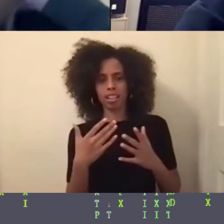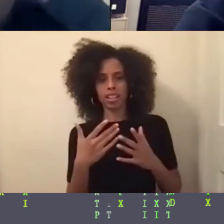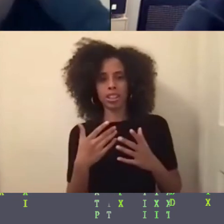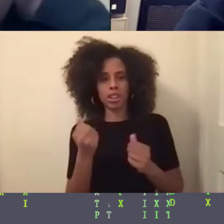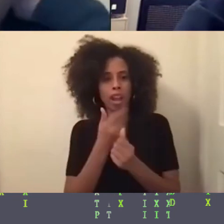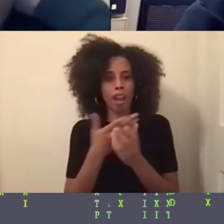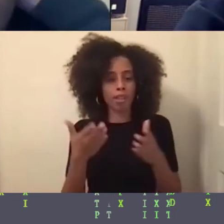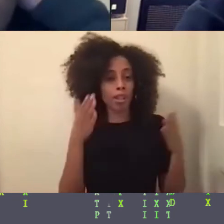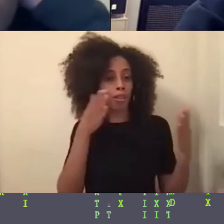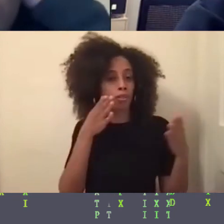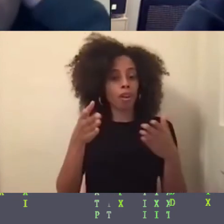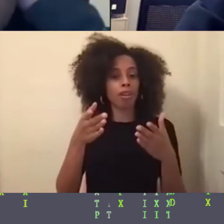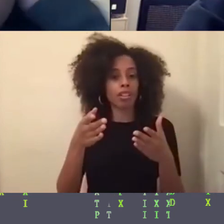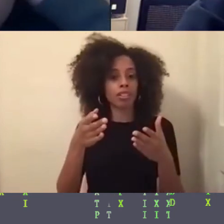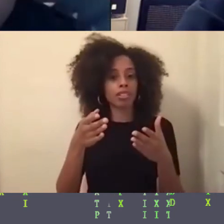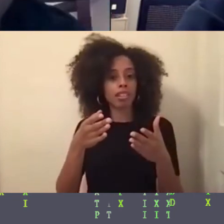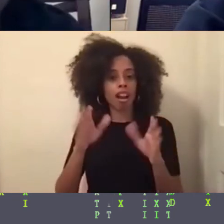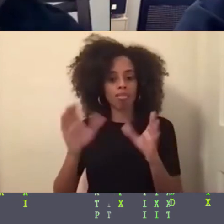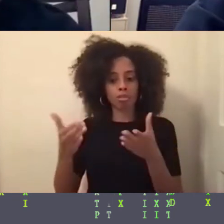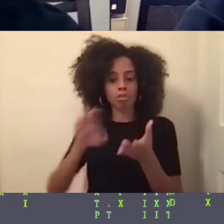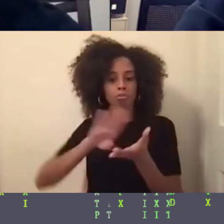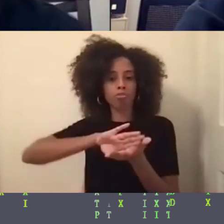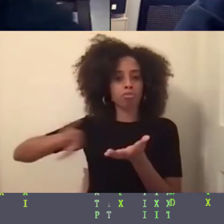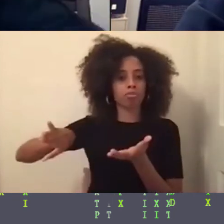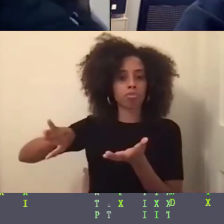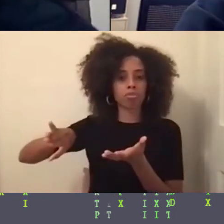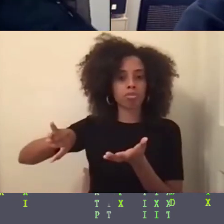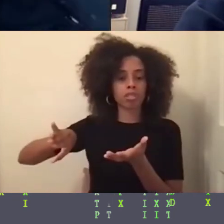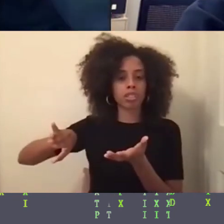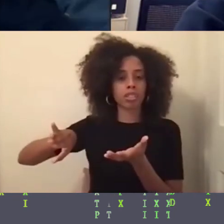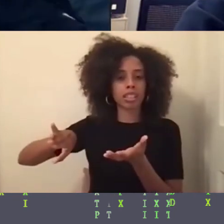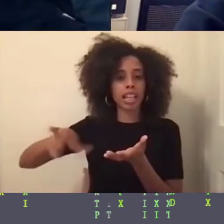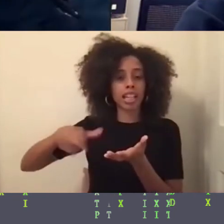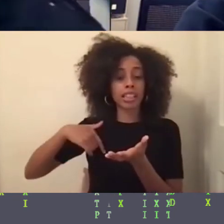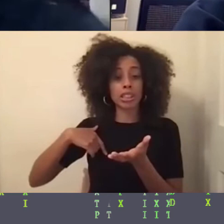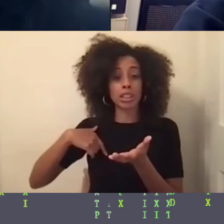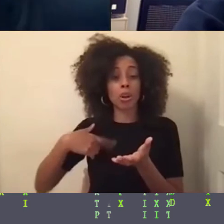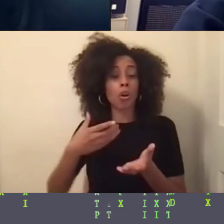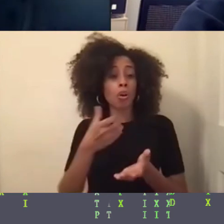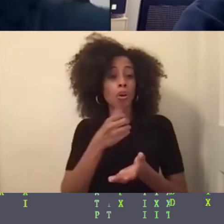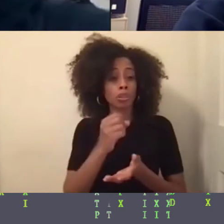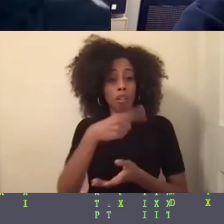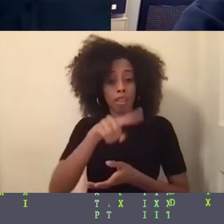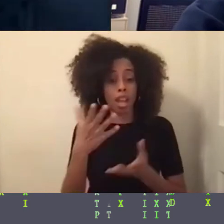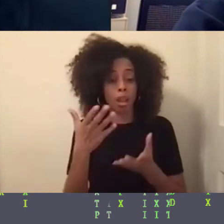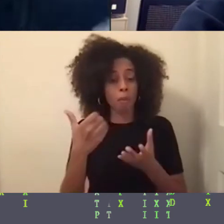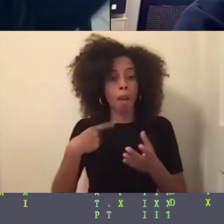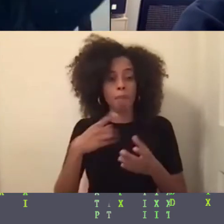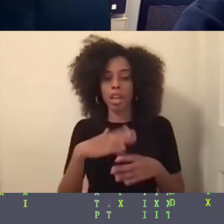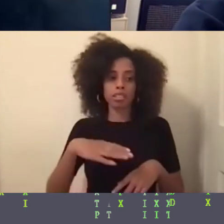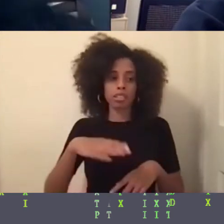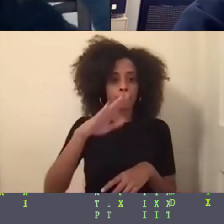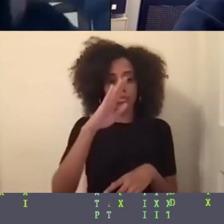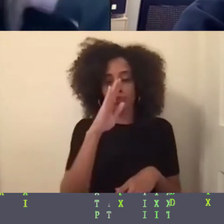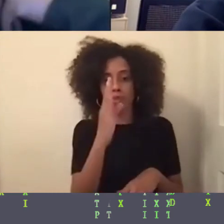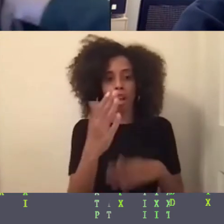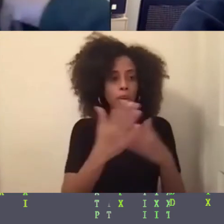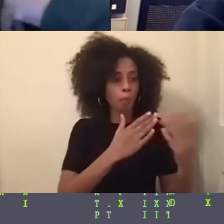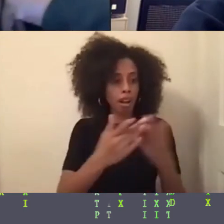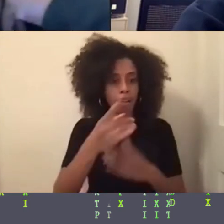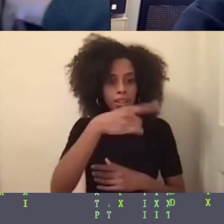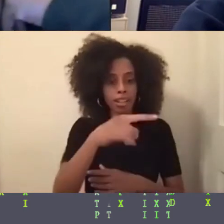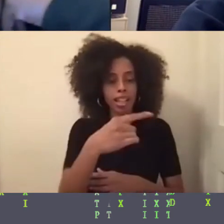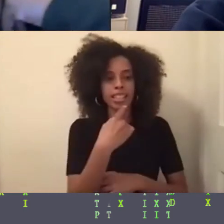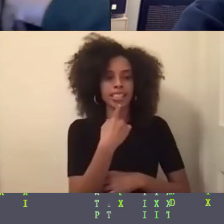marginalization, it's sometimes encouraged for you to put your head down and just go with the flow. But I've never been like that. I would say that I kind of go against the grain on